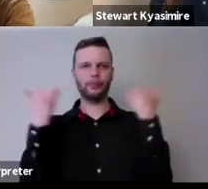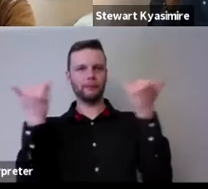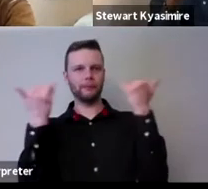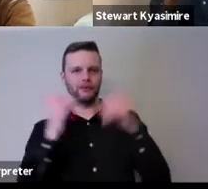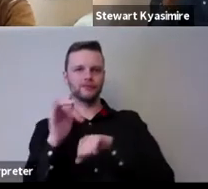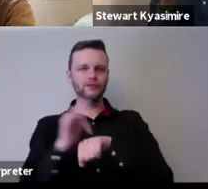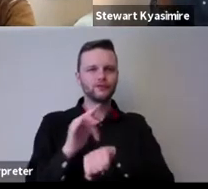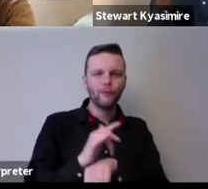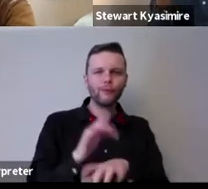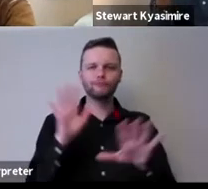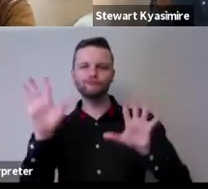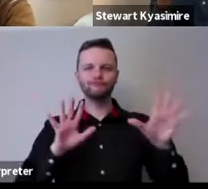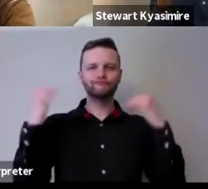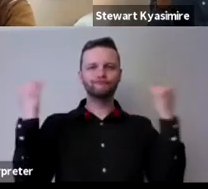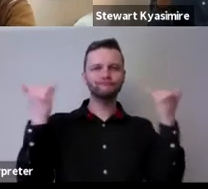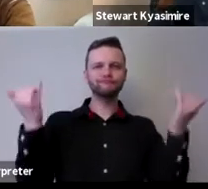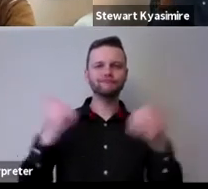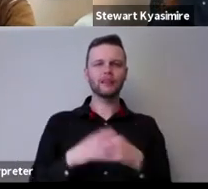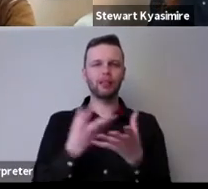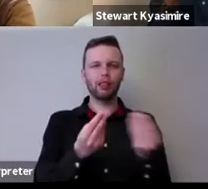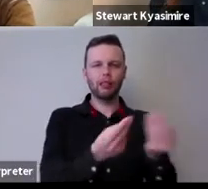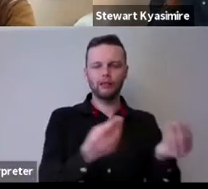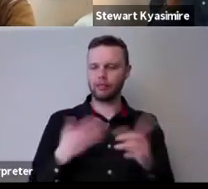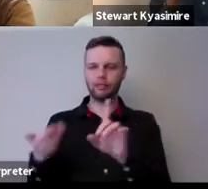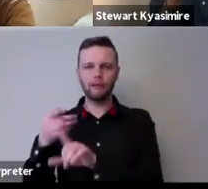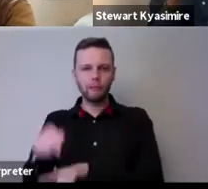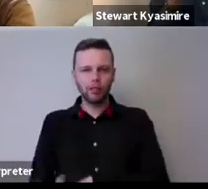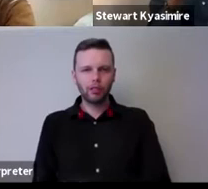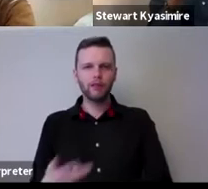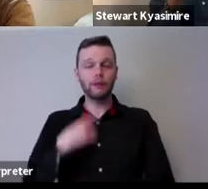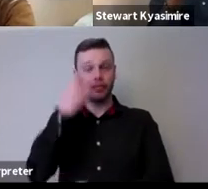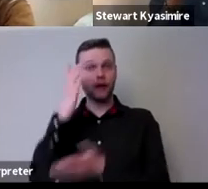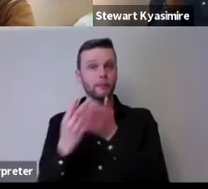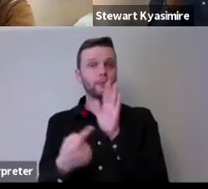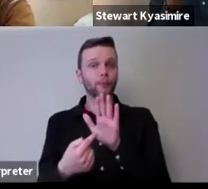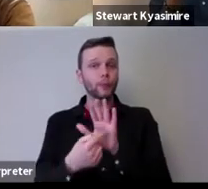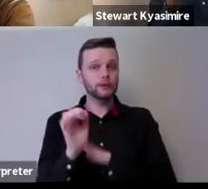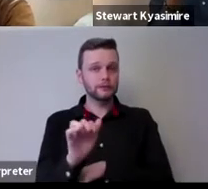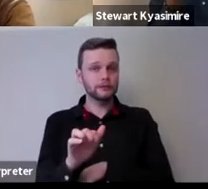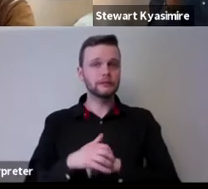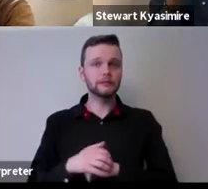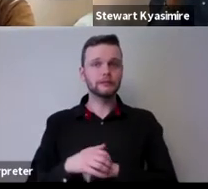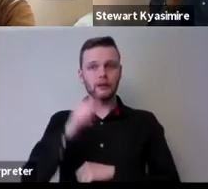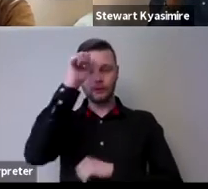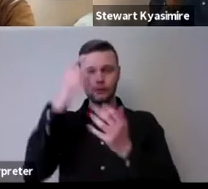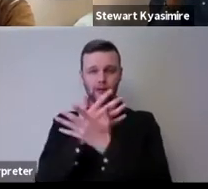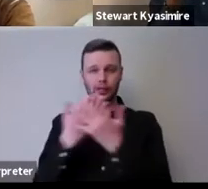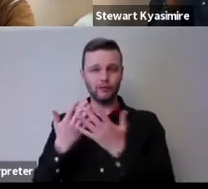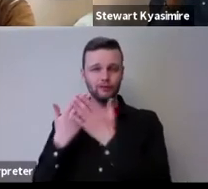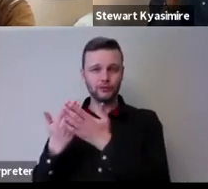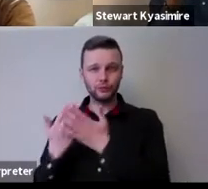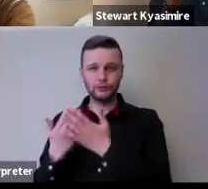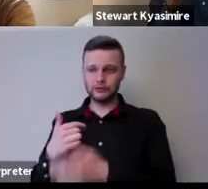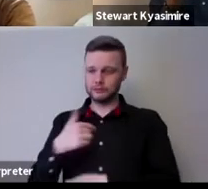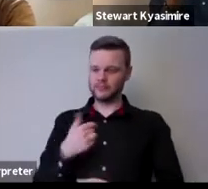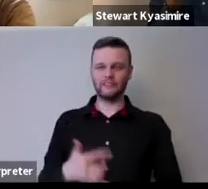celebration and the kind of carnival of all of that which i must say i also think is really important i think a lot of people you know a lot of our students and our staffs and myself have